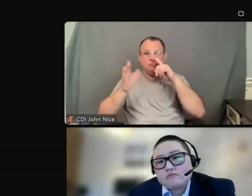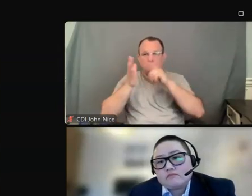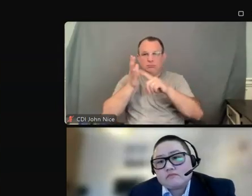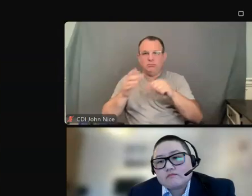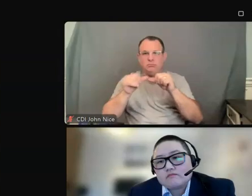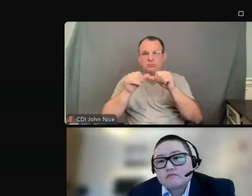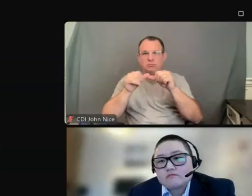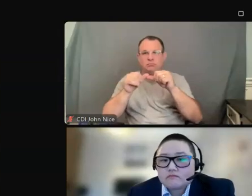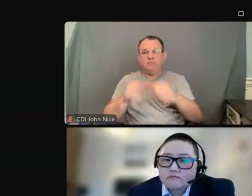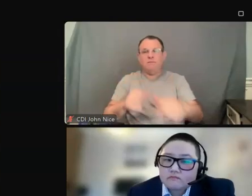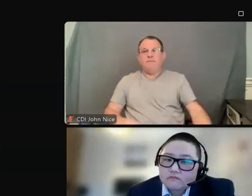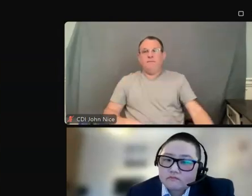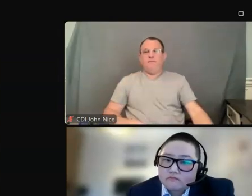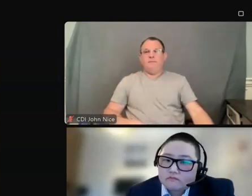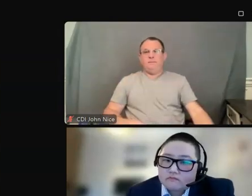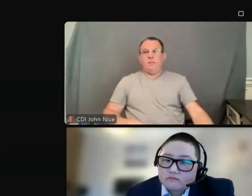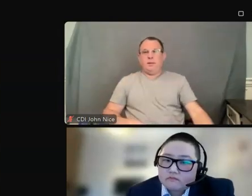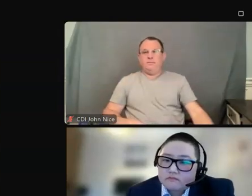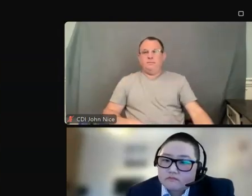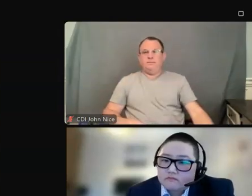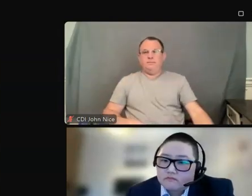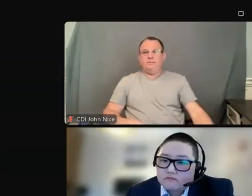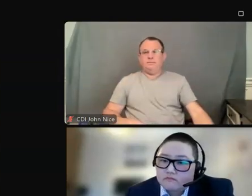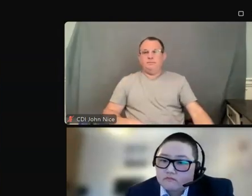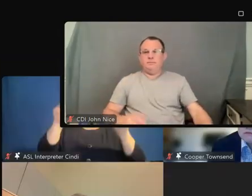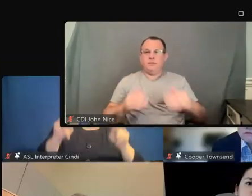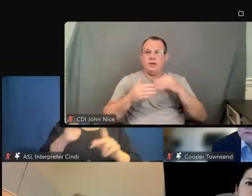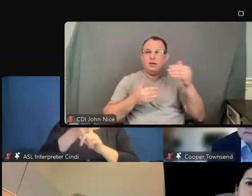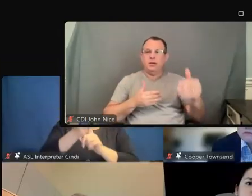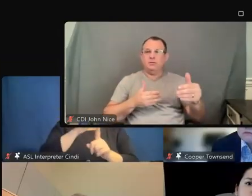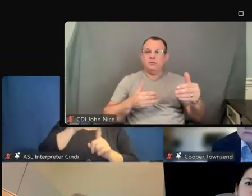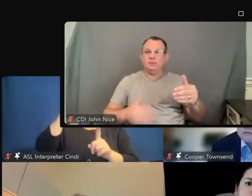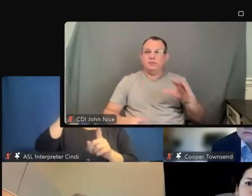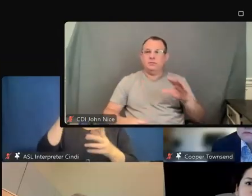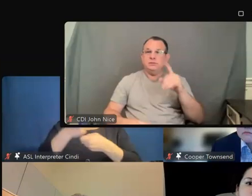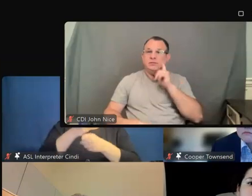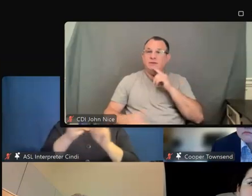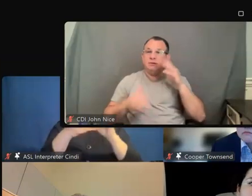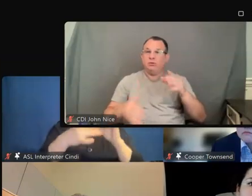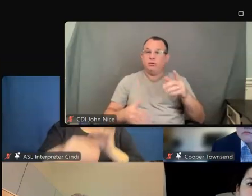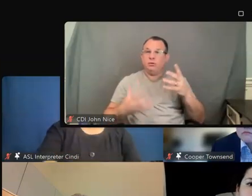Okay, the next person is a deaf individual who would like to make a comment.